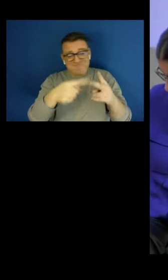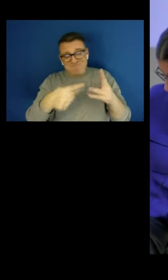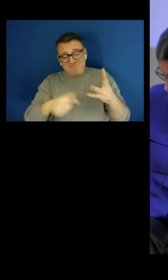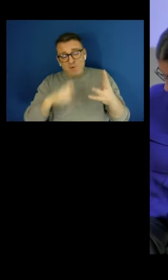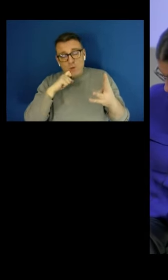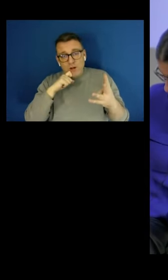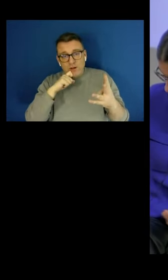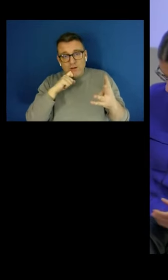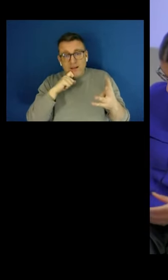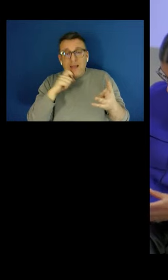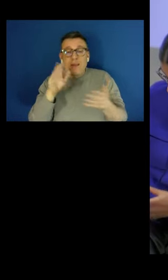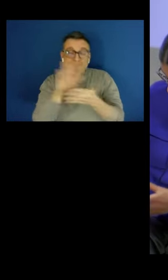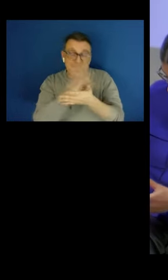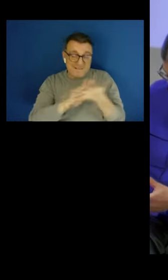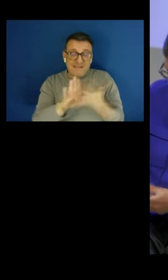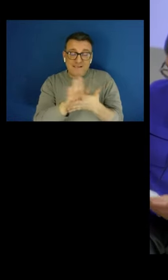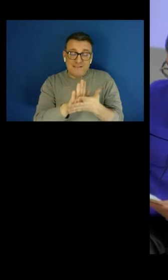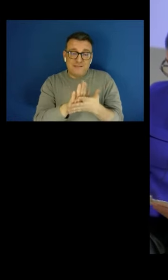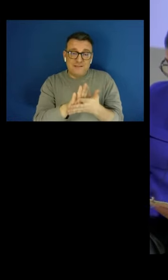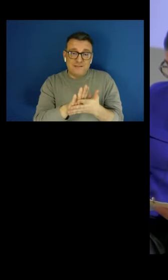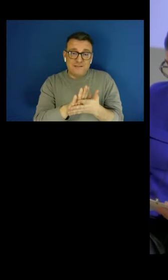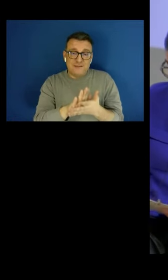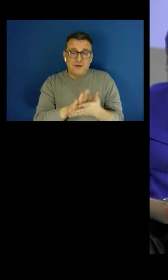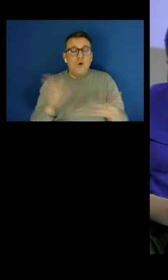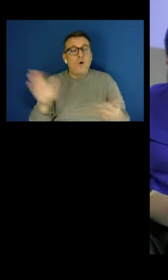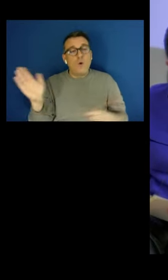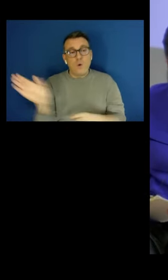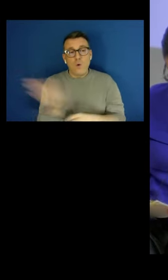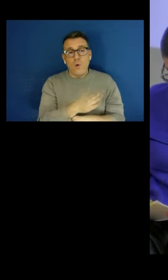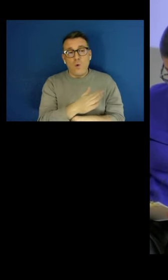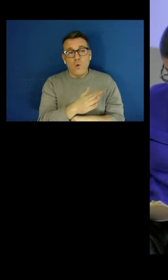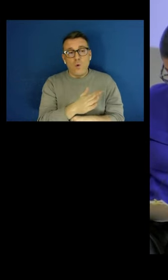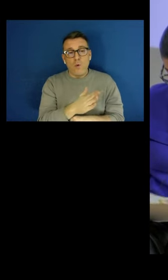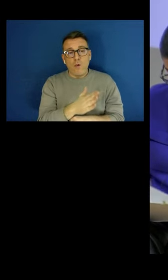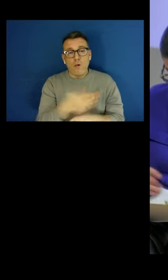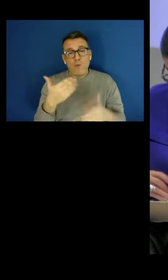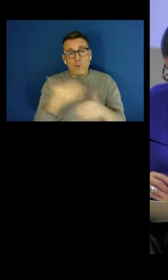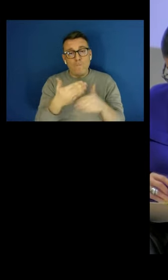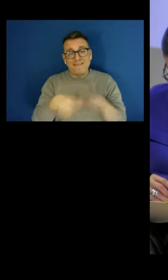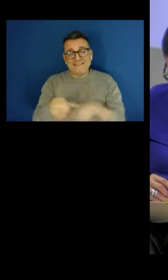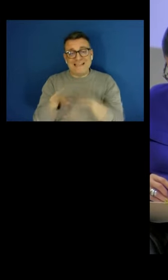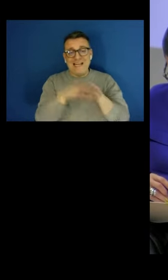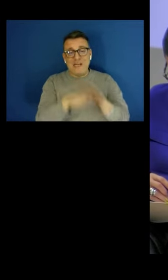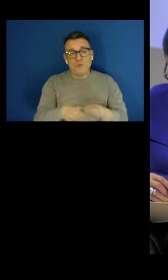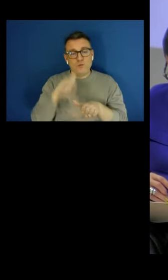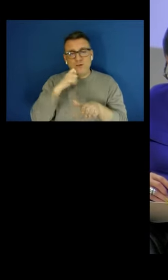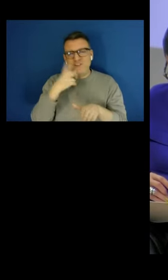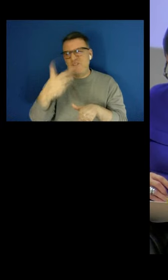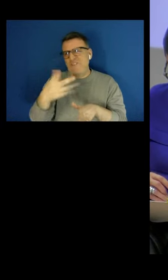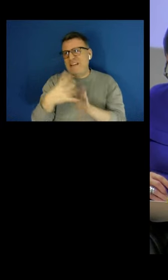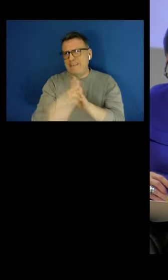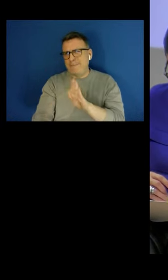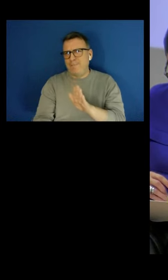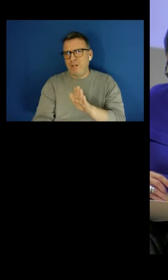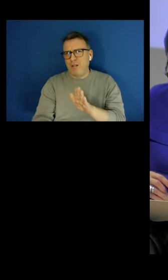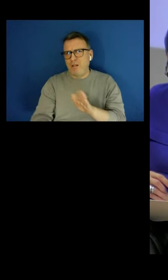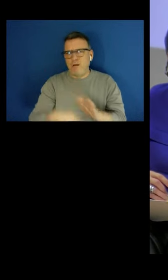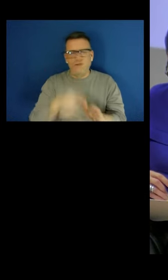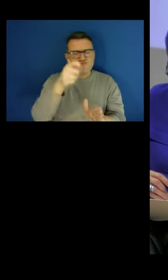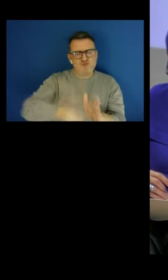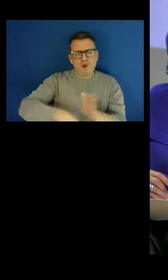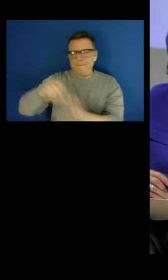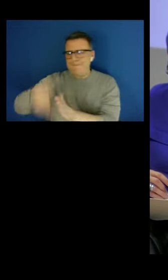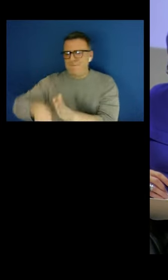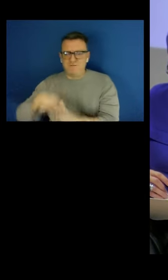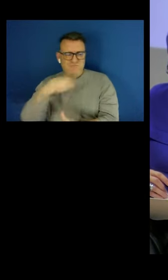all employers equally. So, for example, if you have two retailers, let's say, for argument's sake, one has a workforce 100